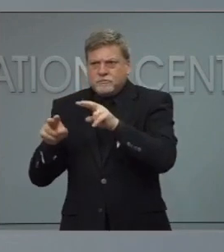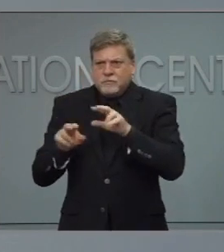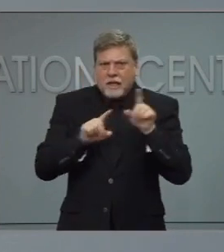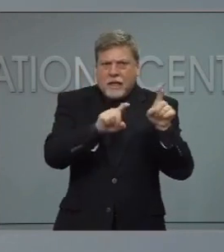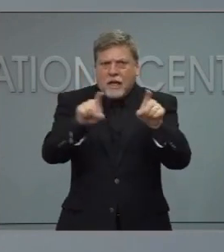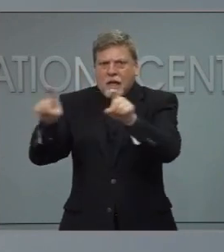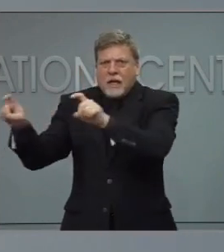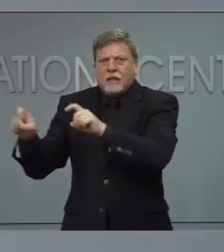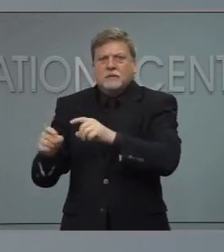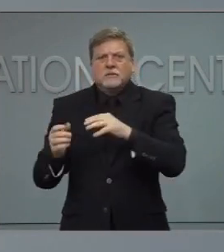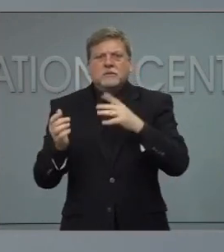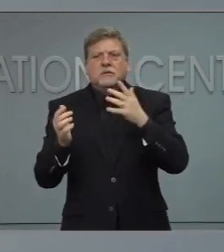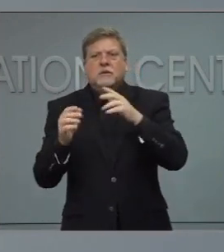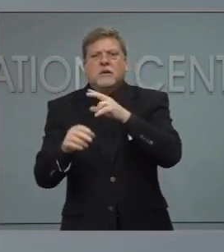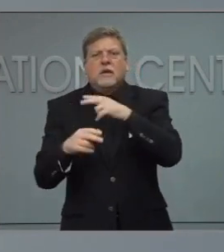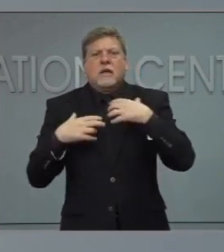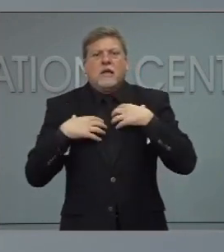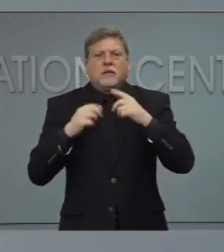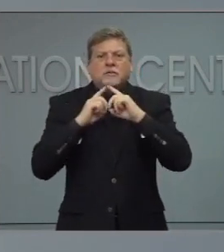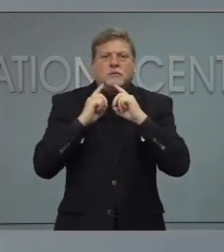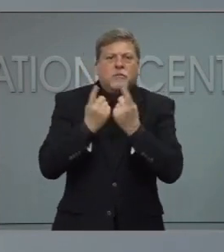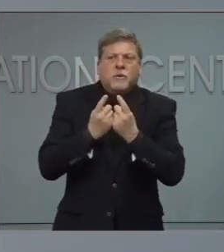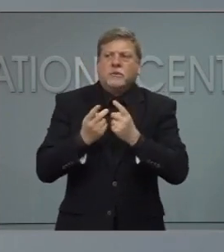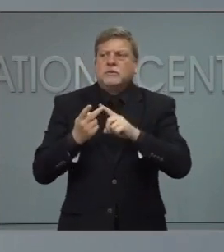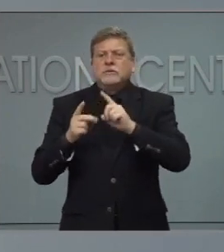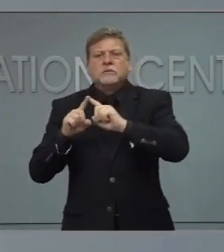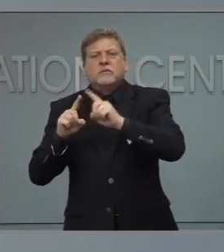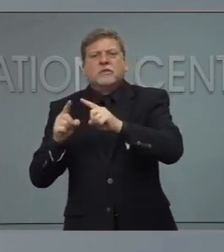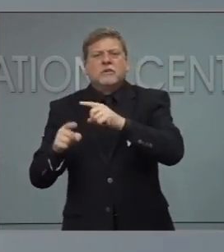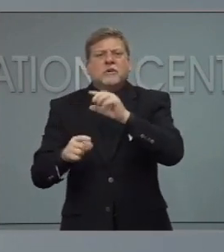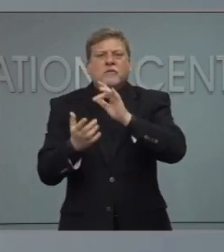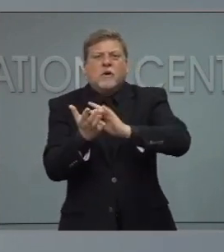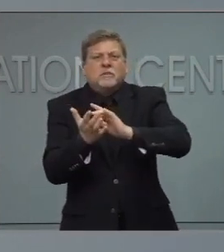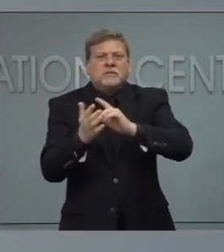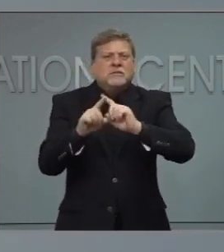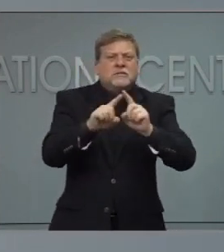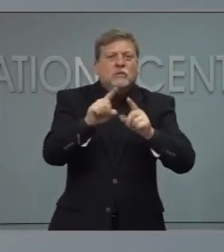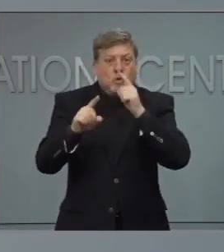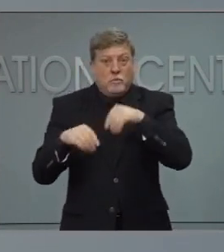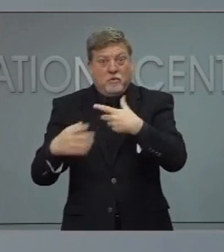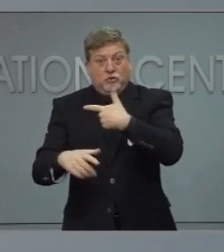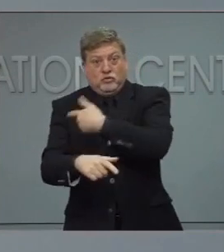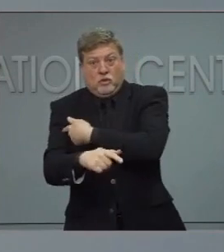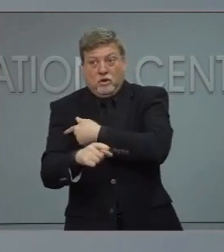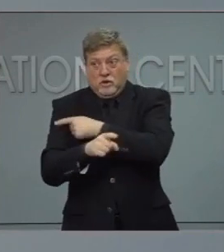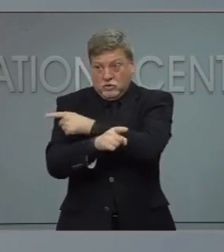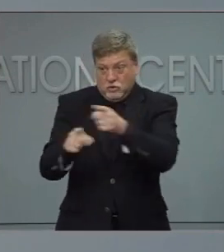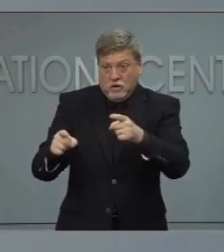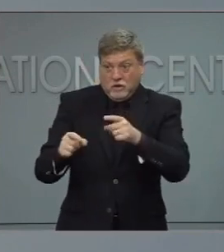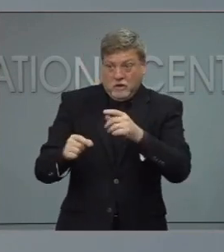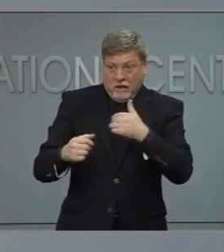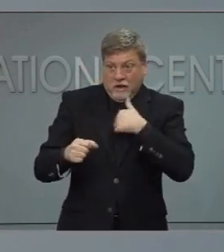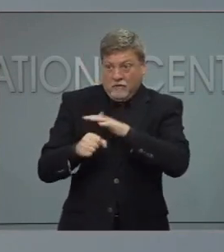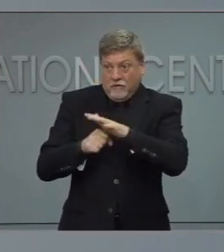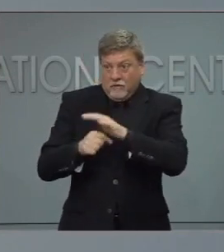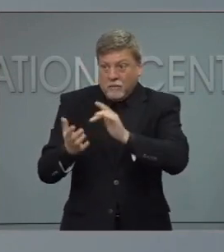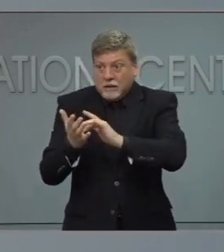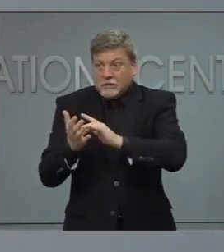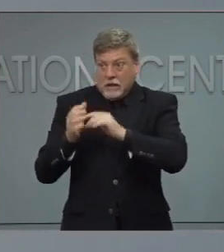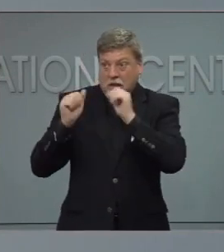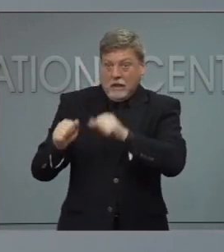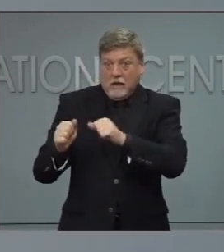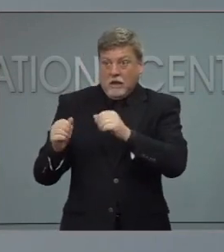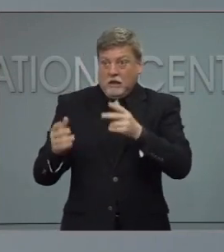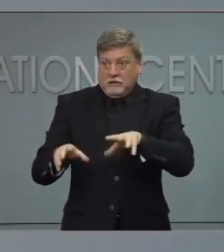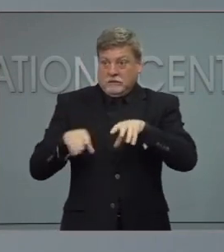one and three and whether they have the capacity to move forward. Today, based on their feedback